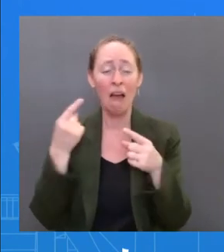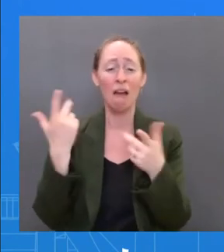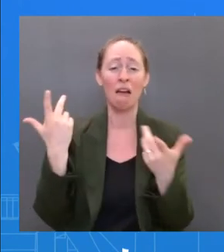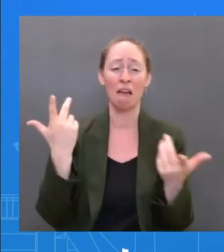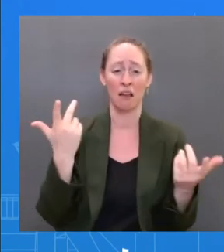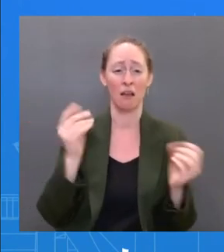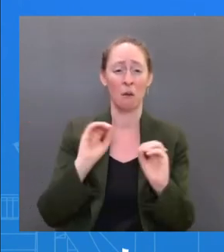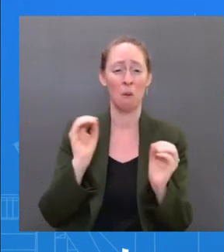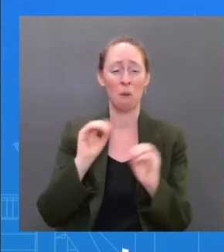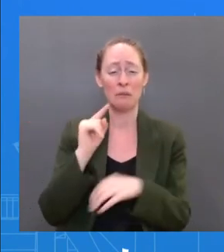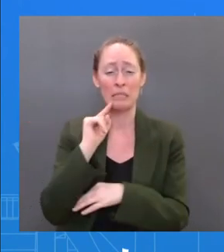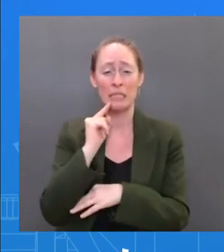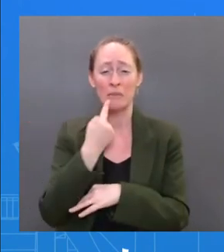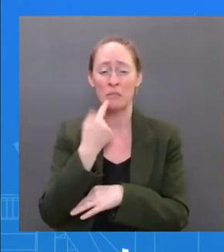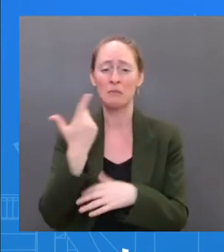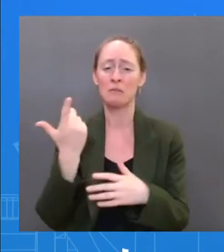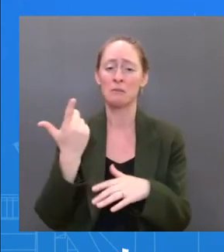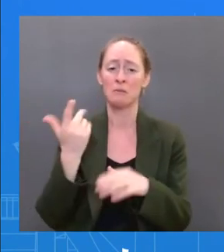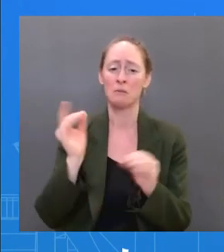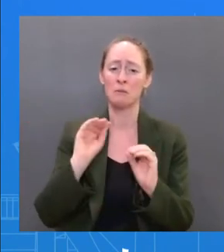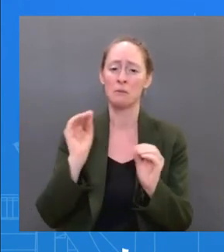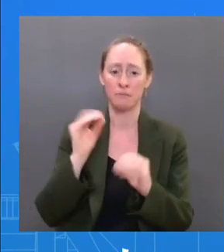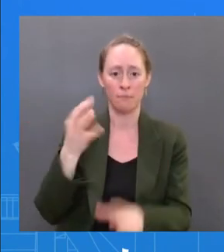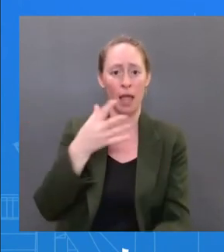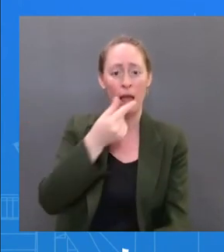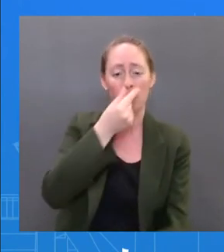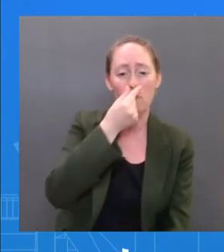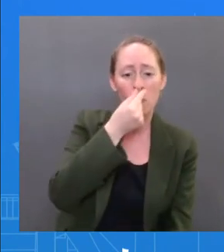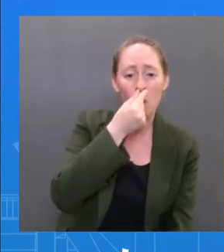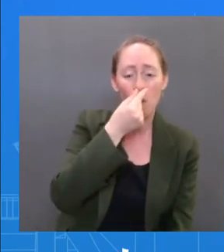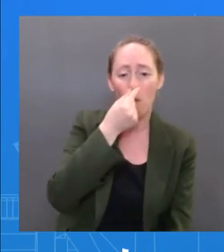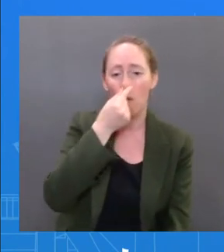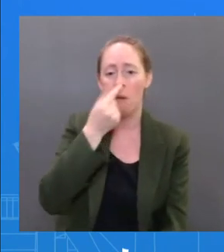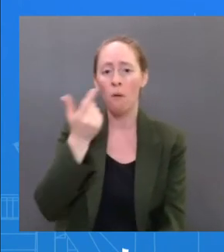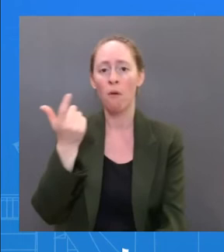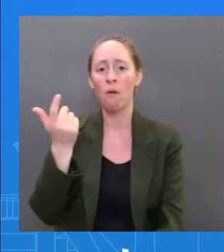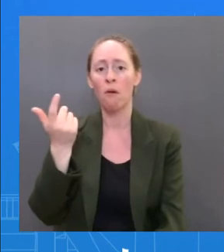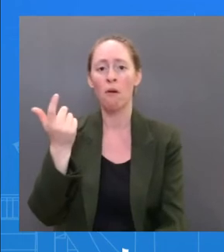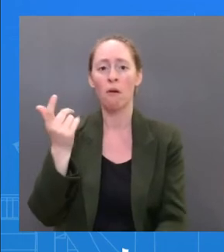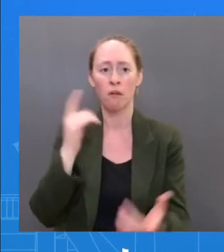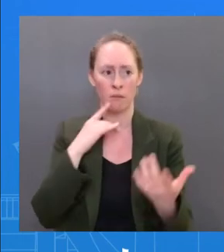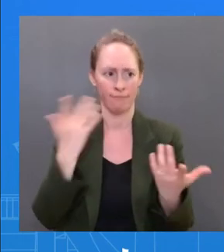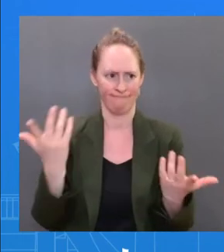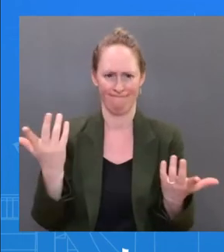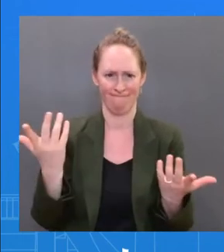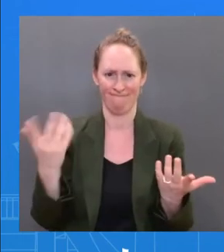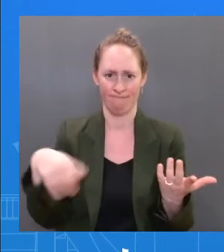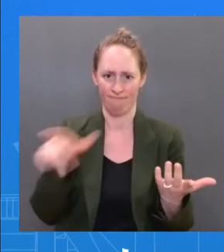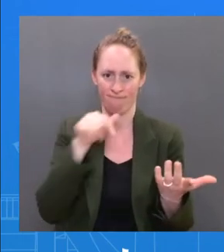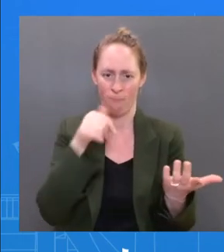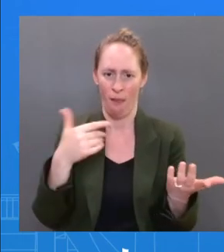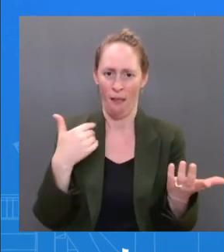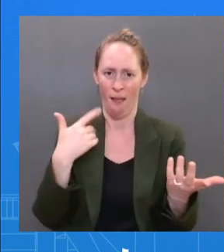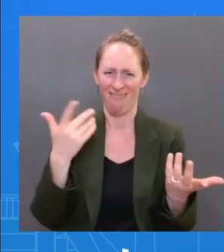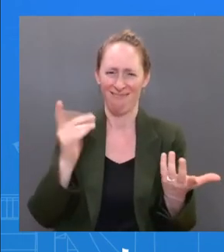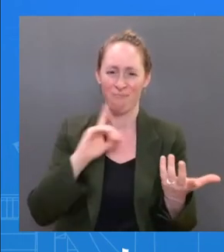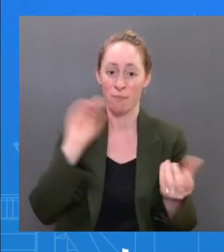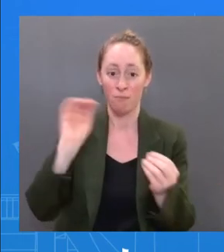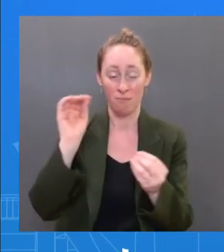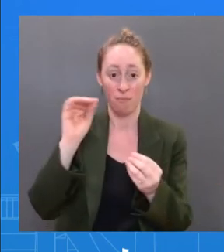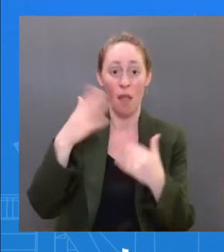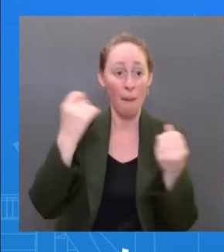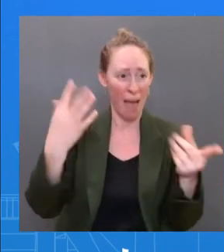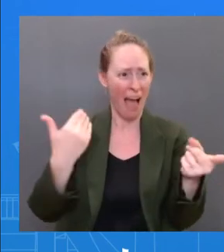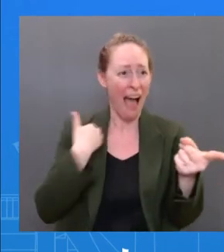do not have tests positive for COVID have. I mean, so I think — I think what you're — what you're trying to get